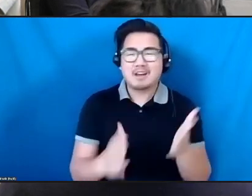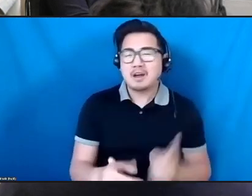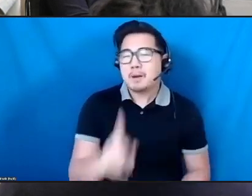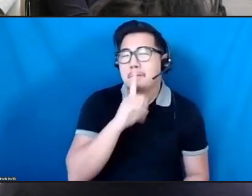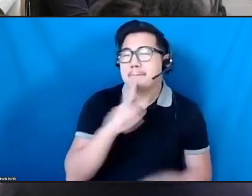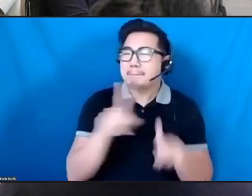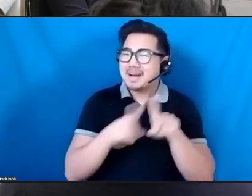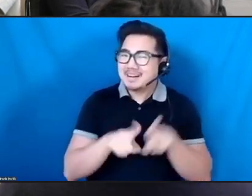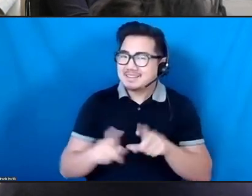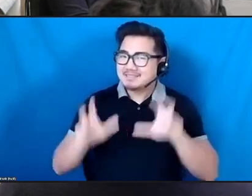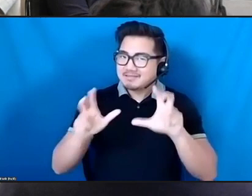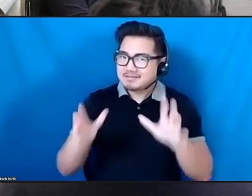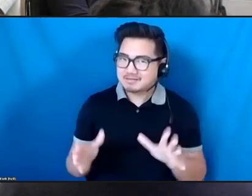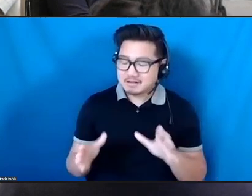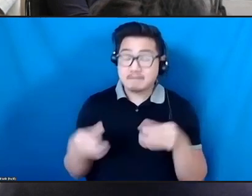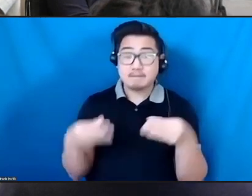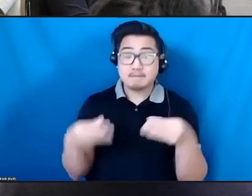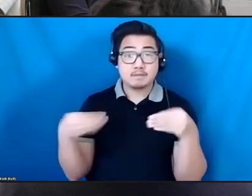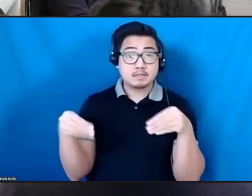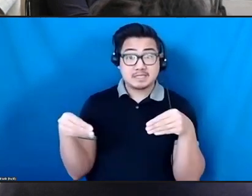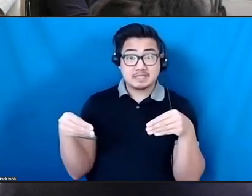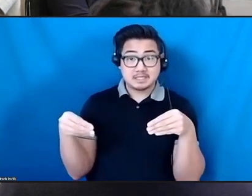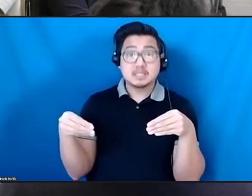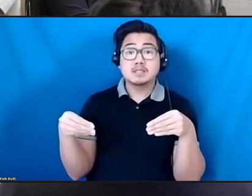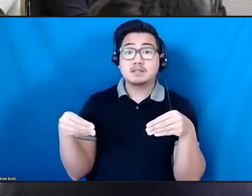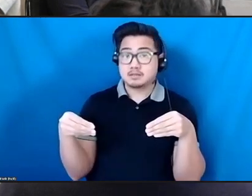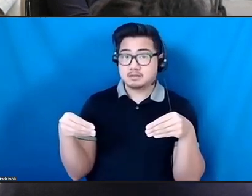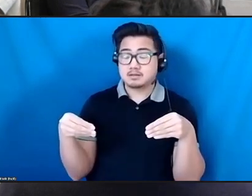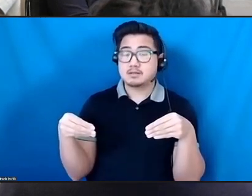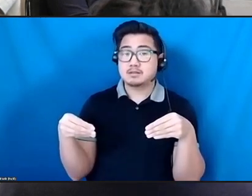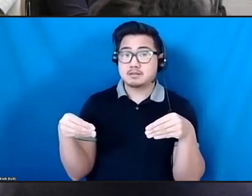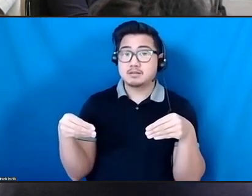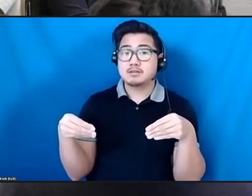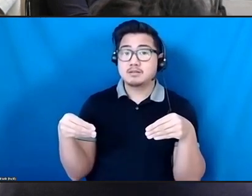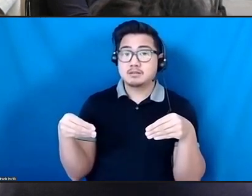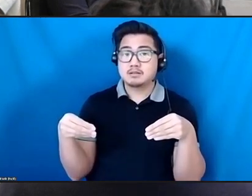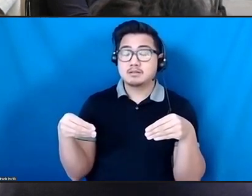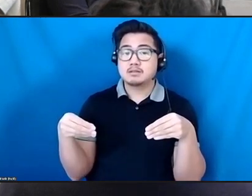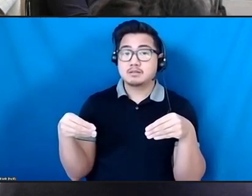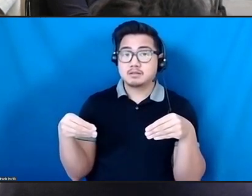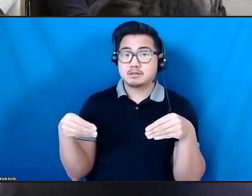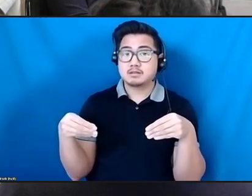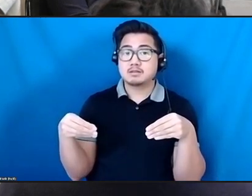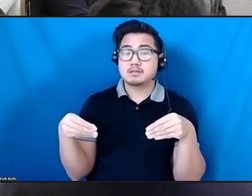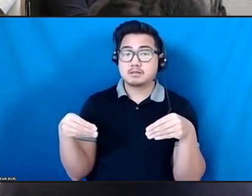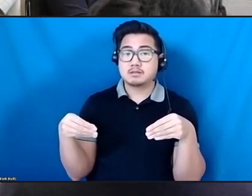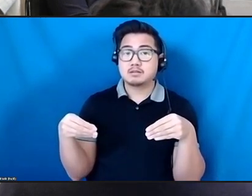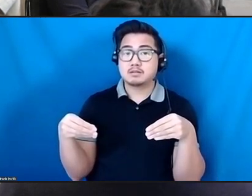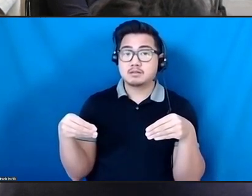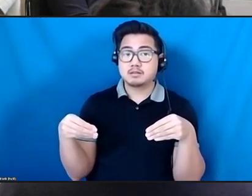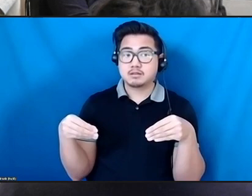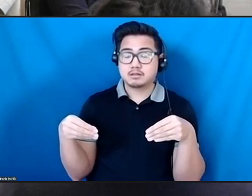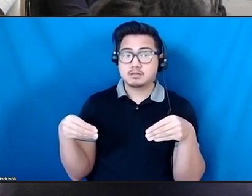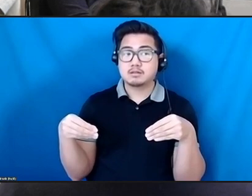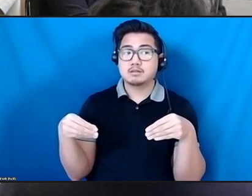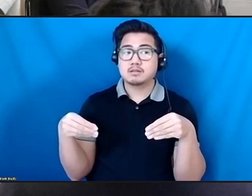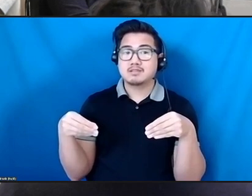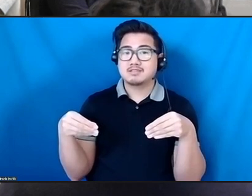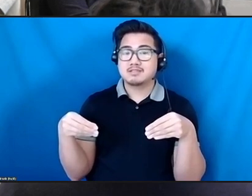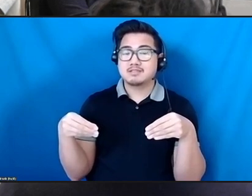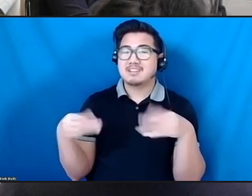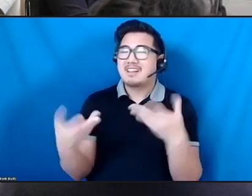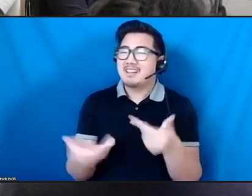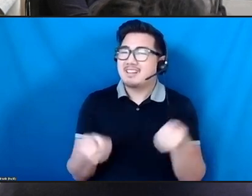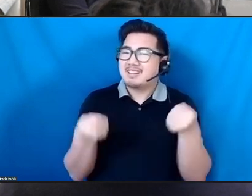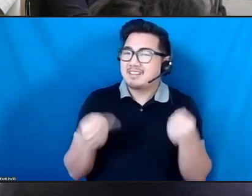Flexibility. And having the ability to allow folks to do work in different ways.